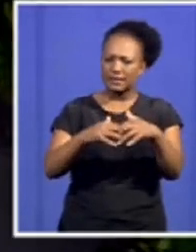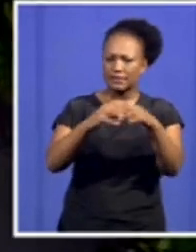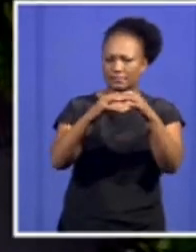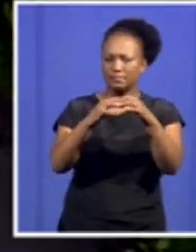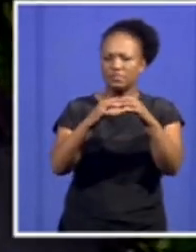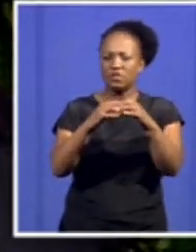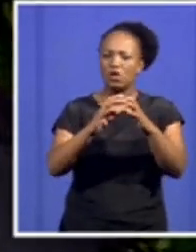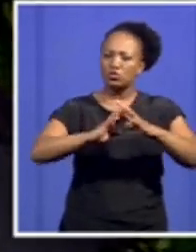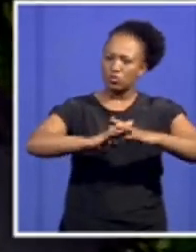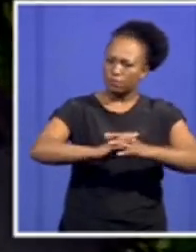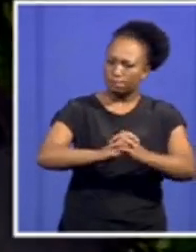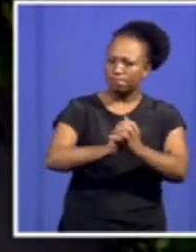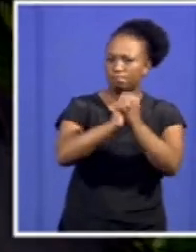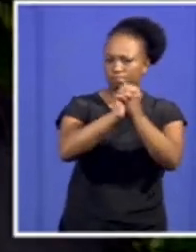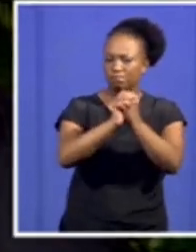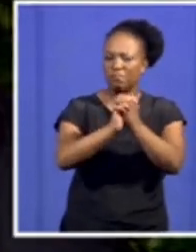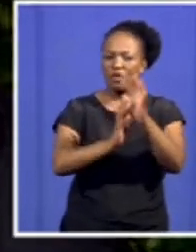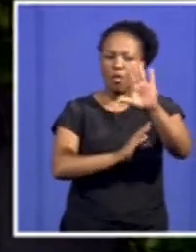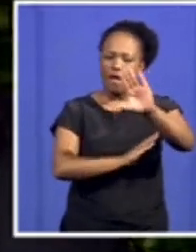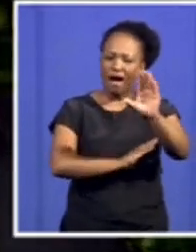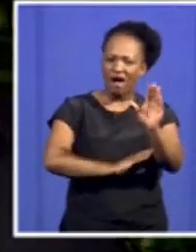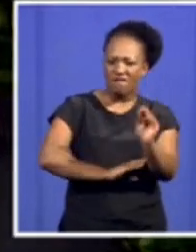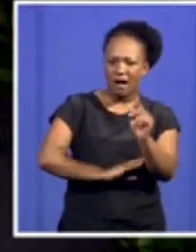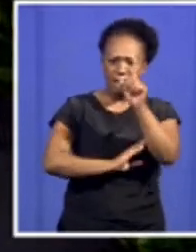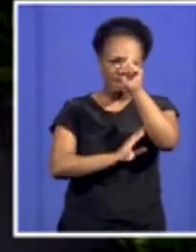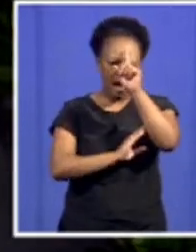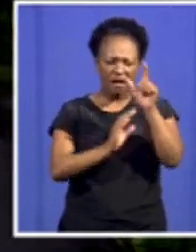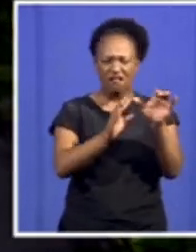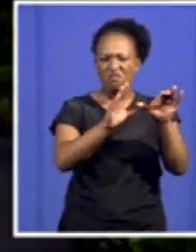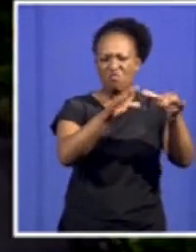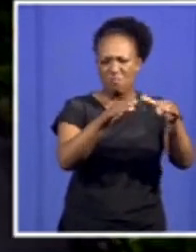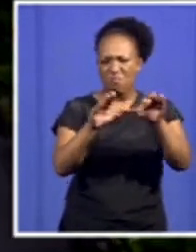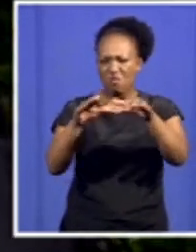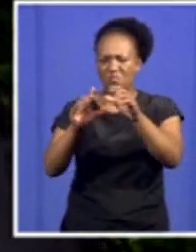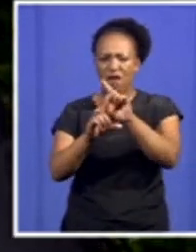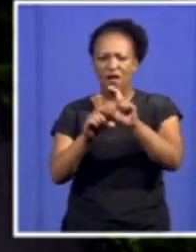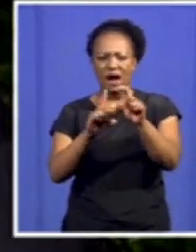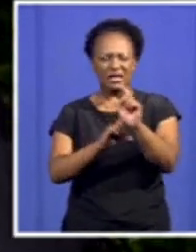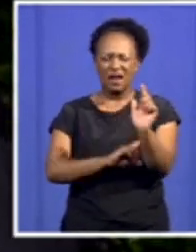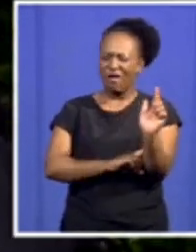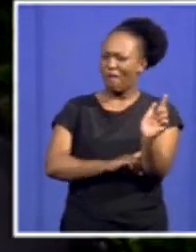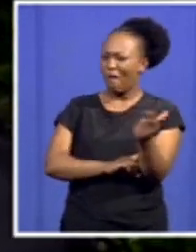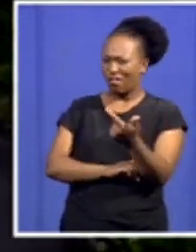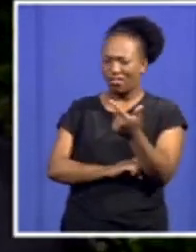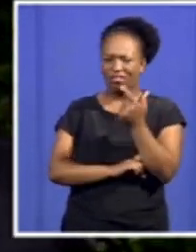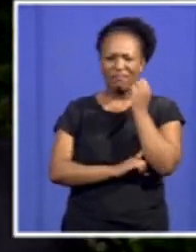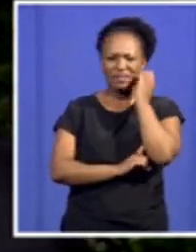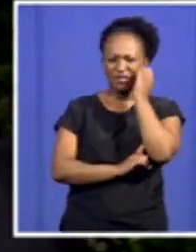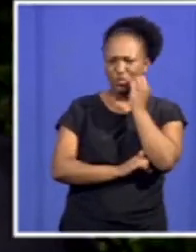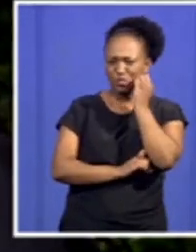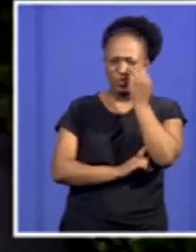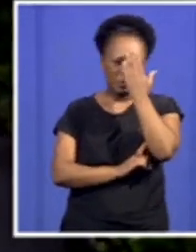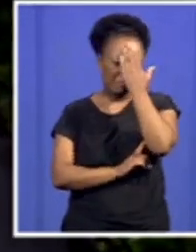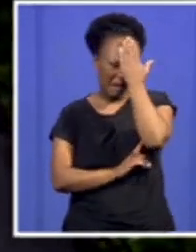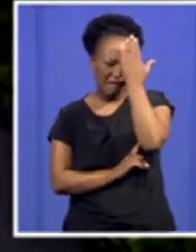African tribes, not only South African tribes, all African tribes, and that we should be a unity as black